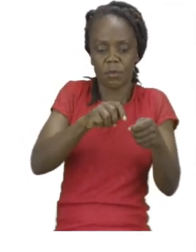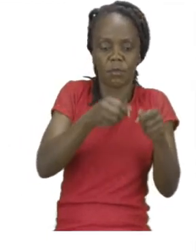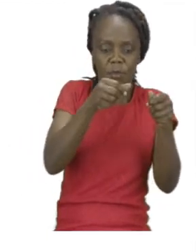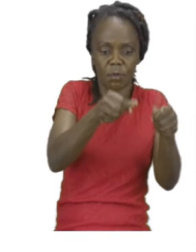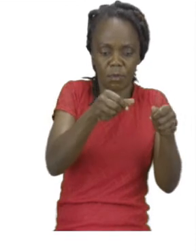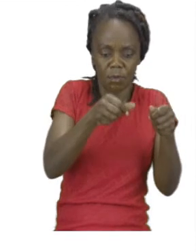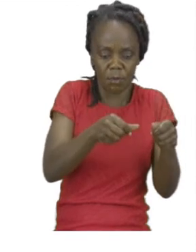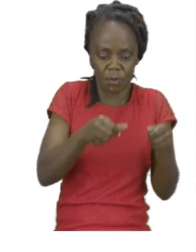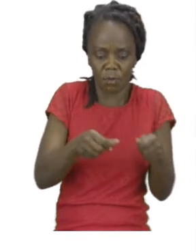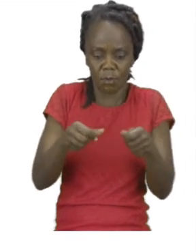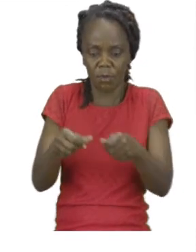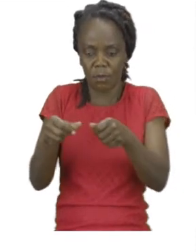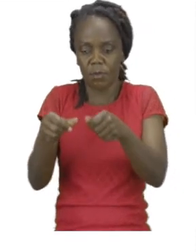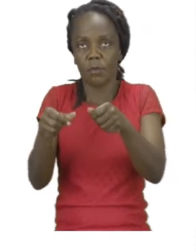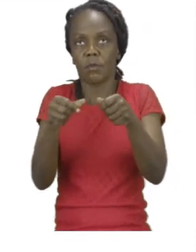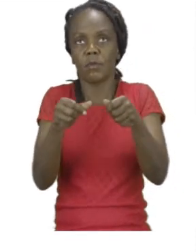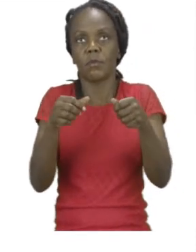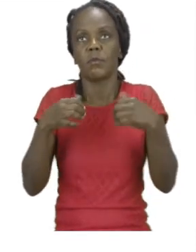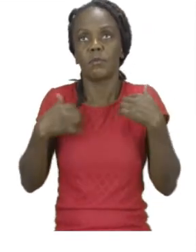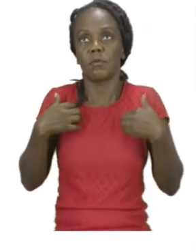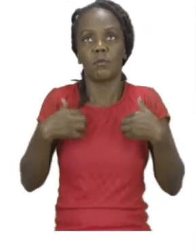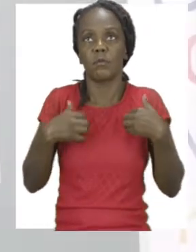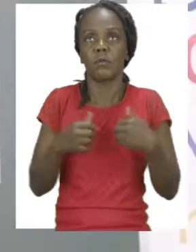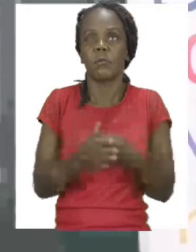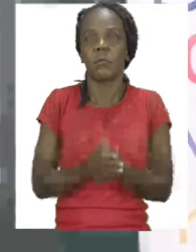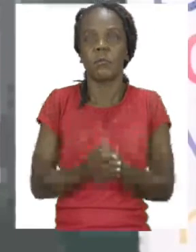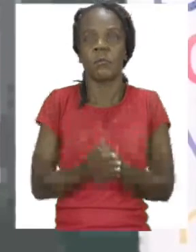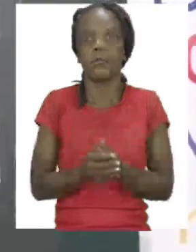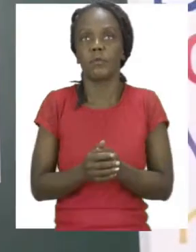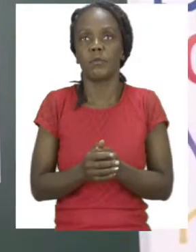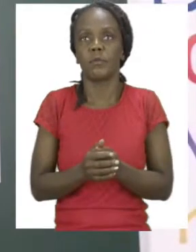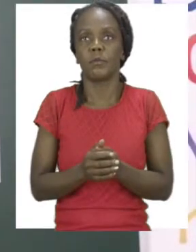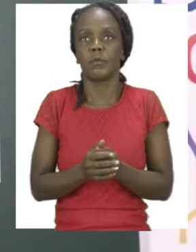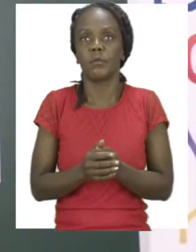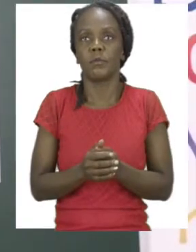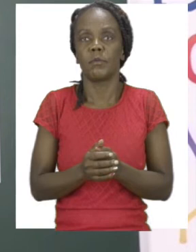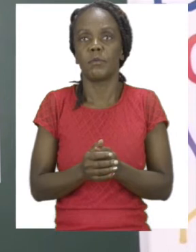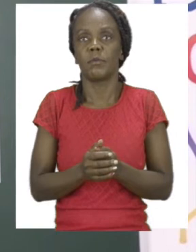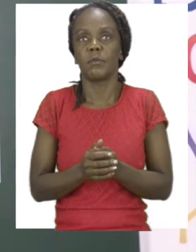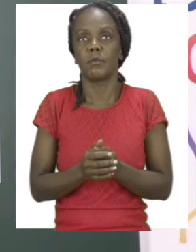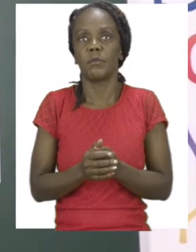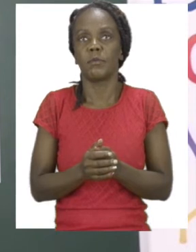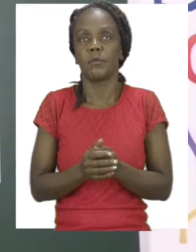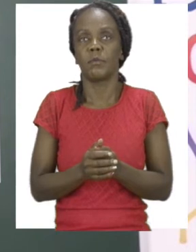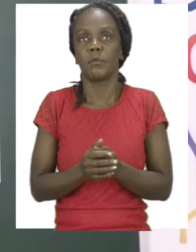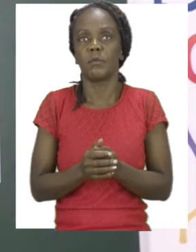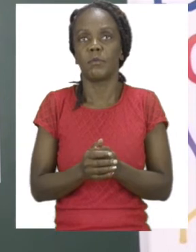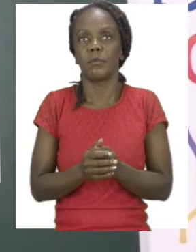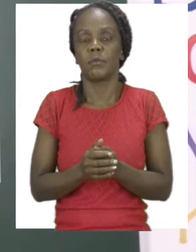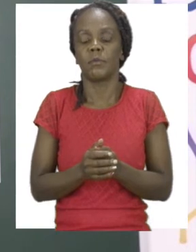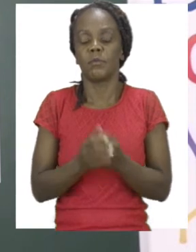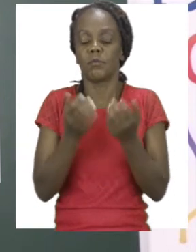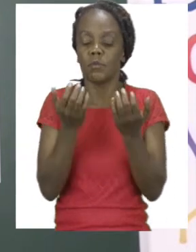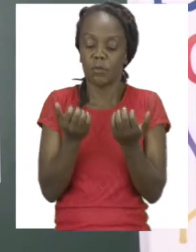but it needs two things that I want you to make sure that you have an adult around form. The first thing that you are going to need is a pair of